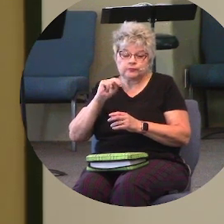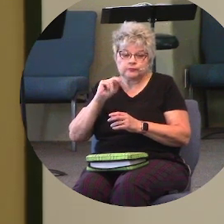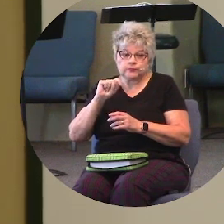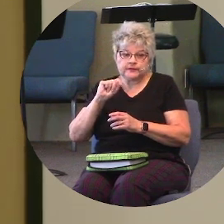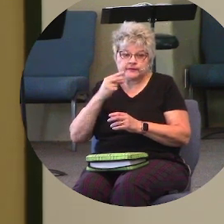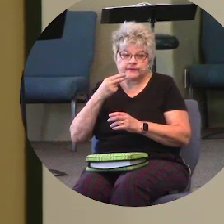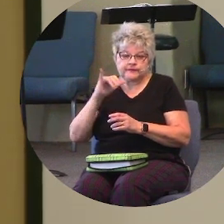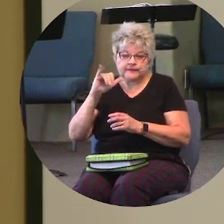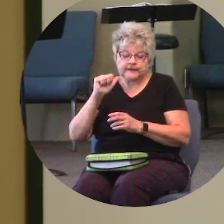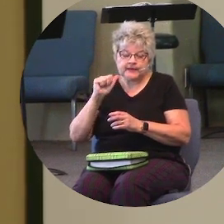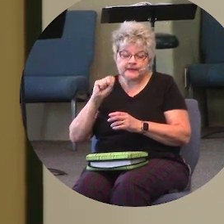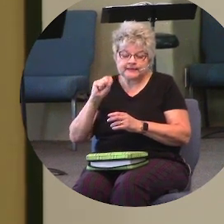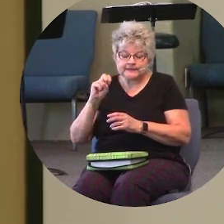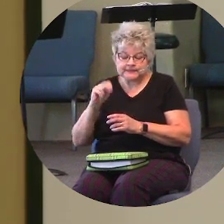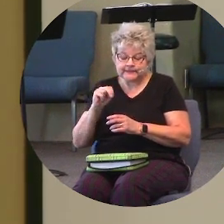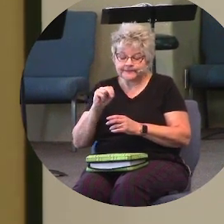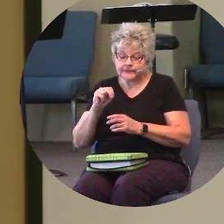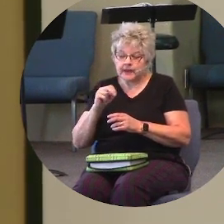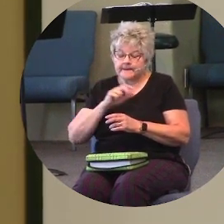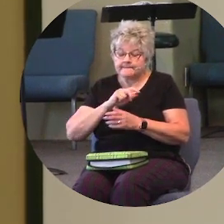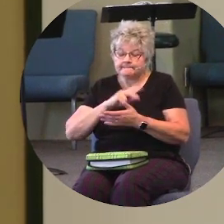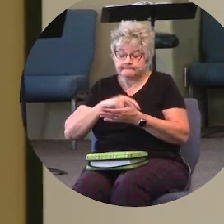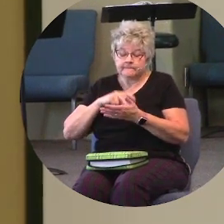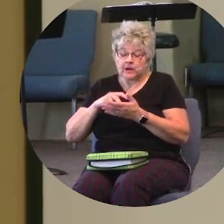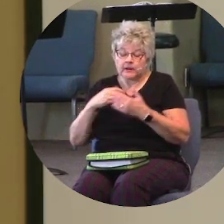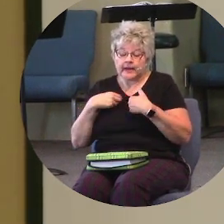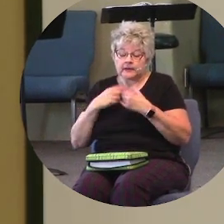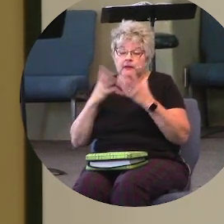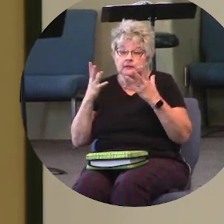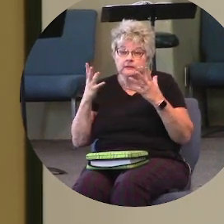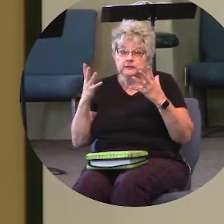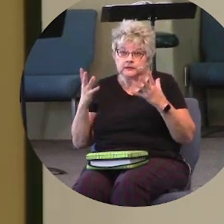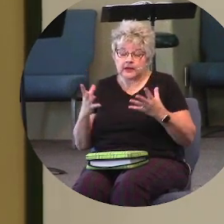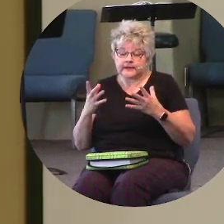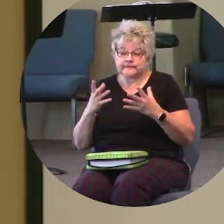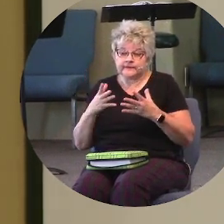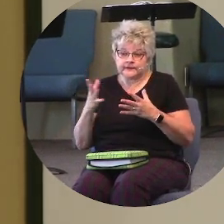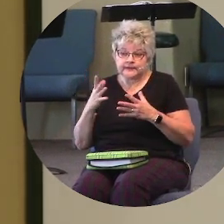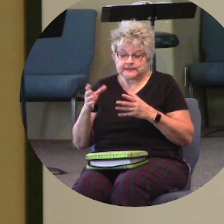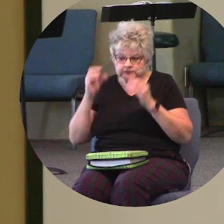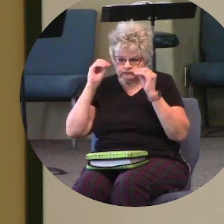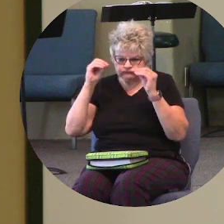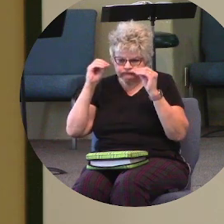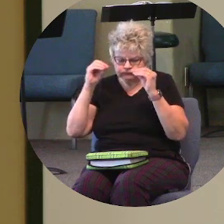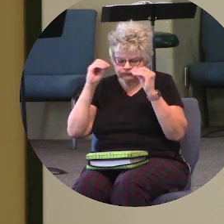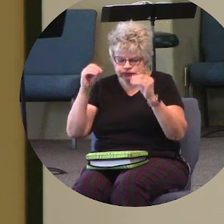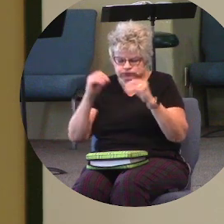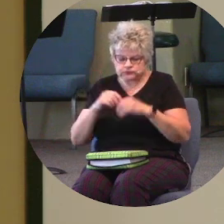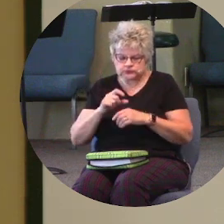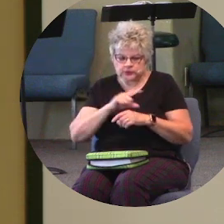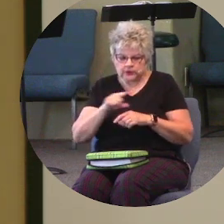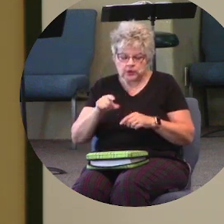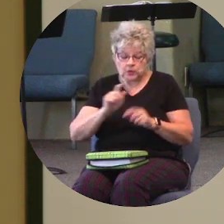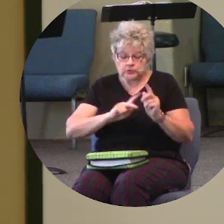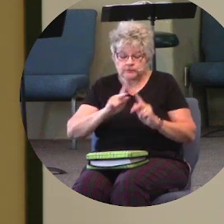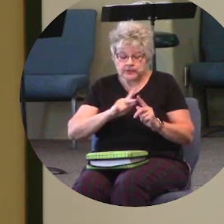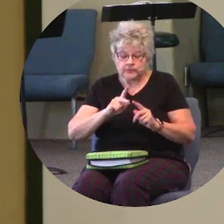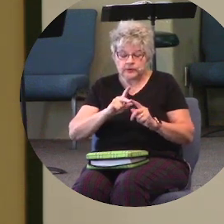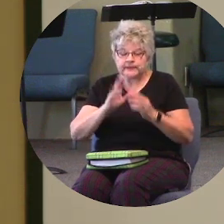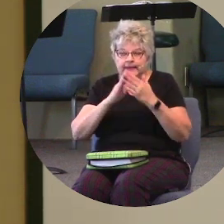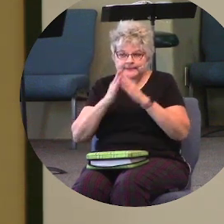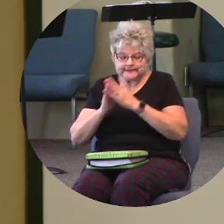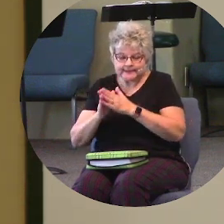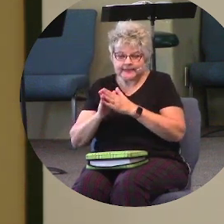Paul had a lot of teaching to do to that city and to that church and that congregation because they had